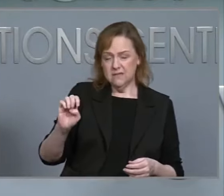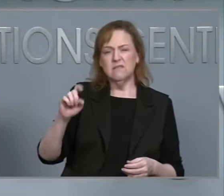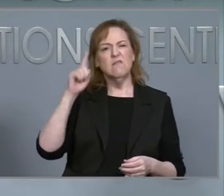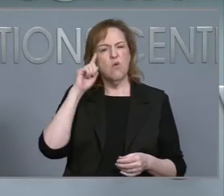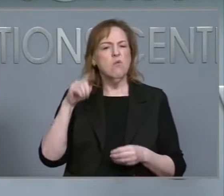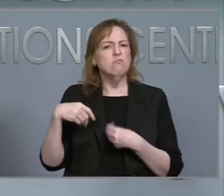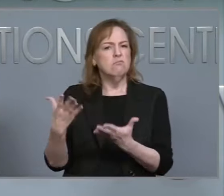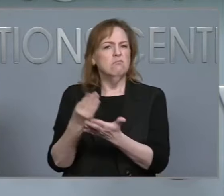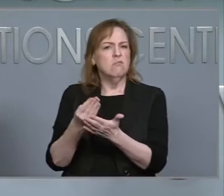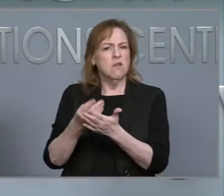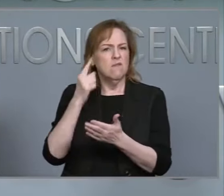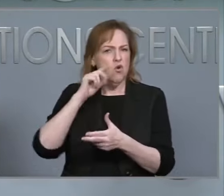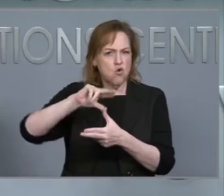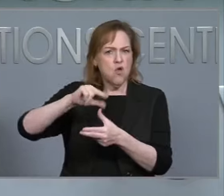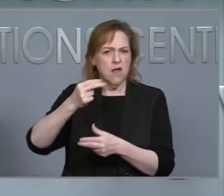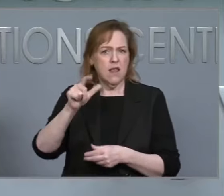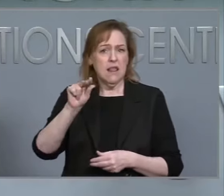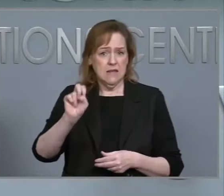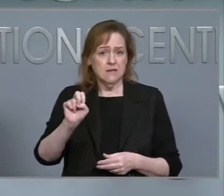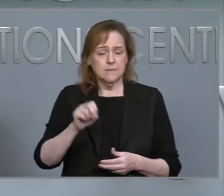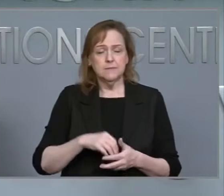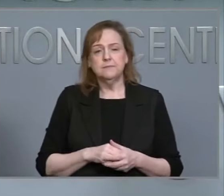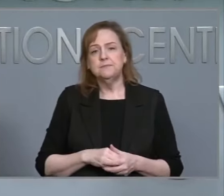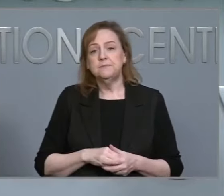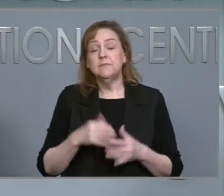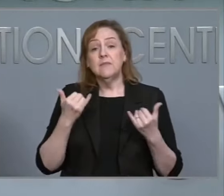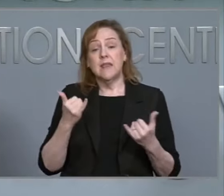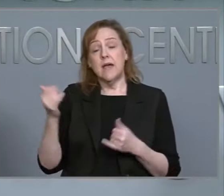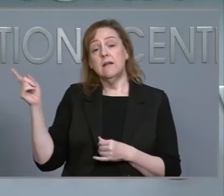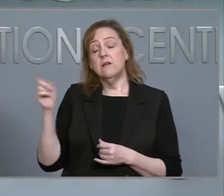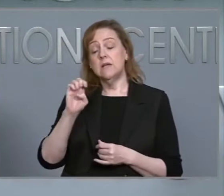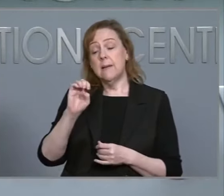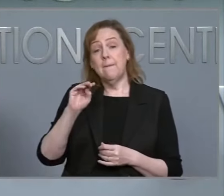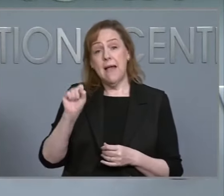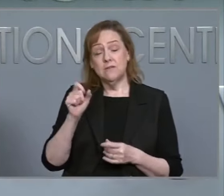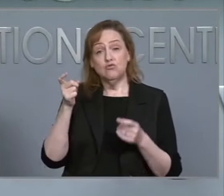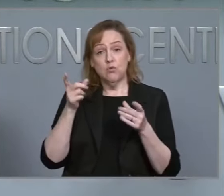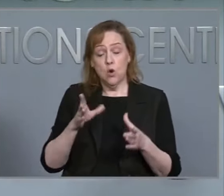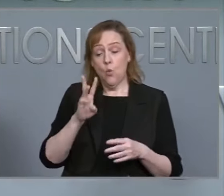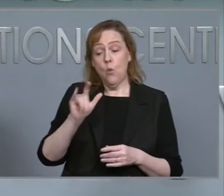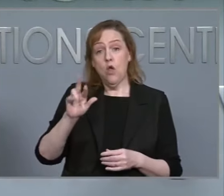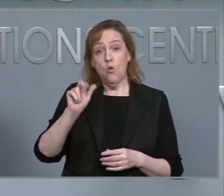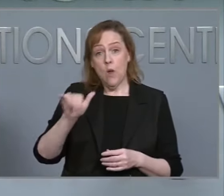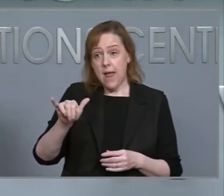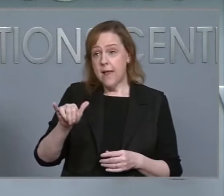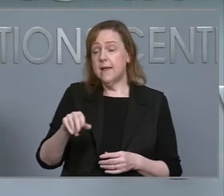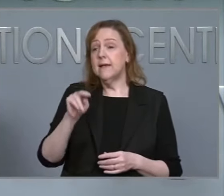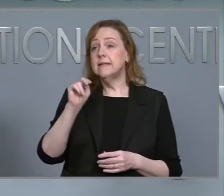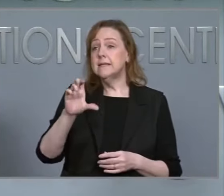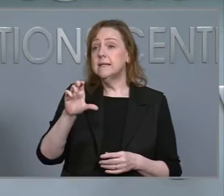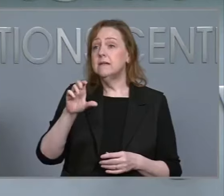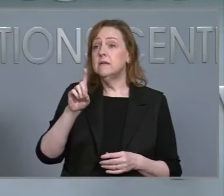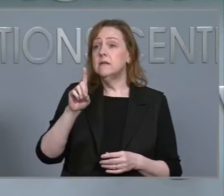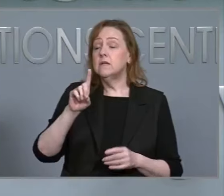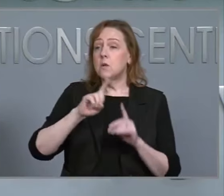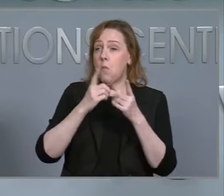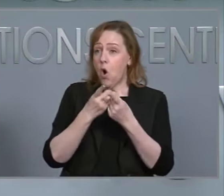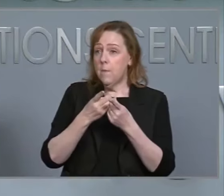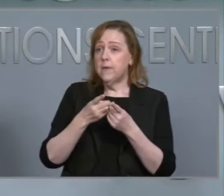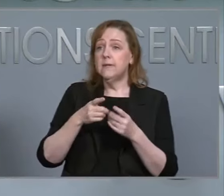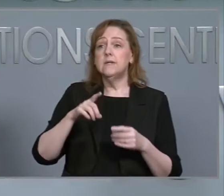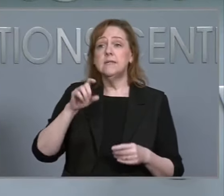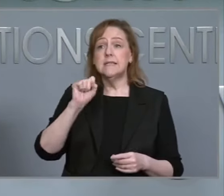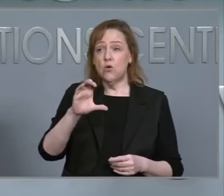Today I'm joined by Emergency Management Director Will Ray, our North Carolina Department of Transportation Secretary Joey Hopkins,